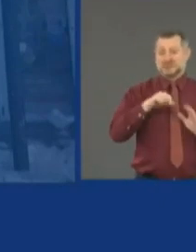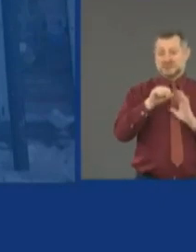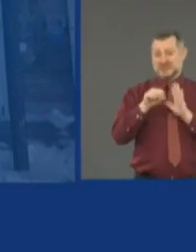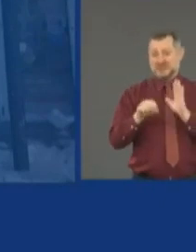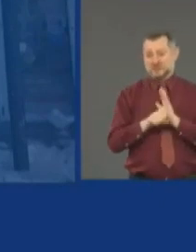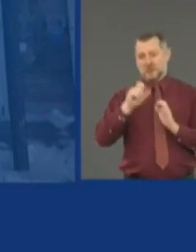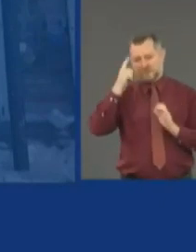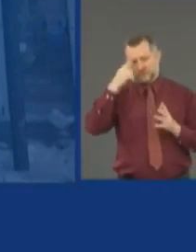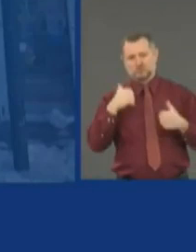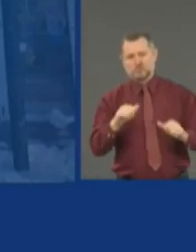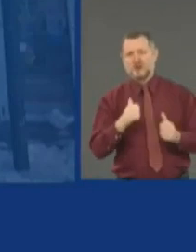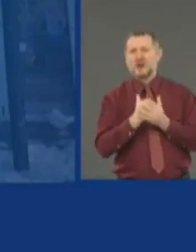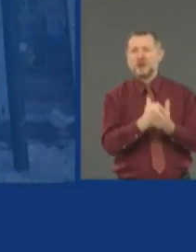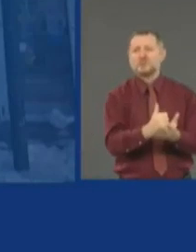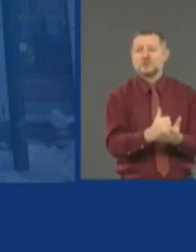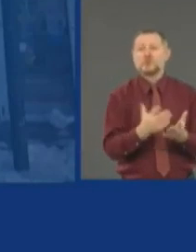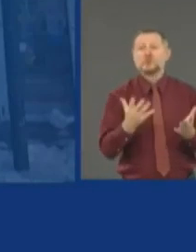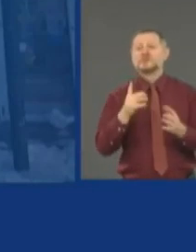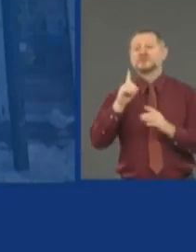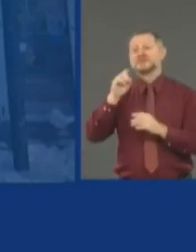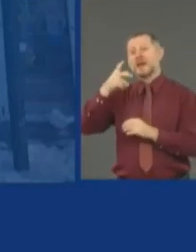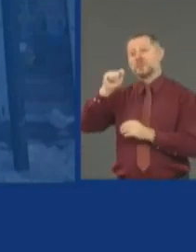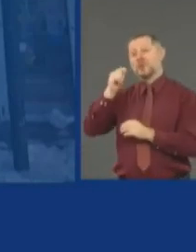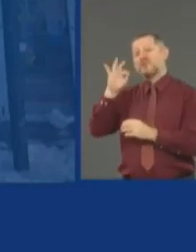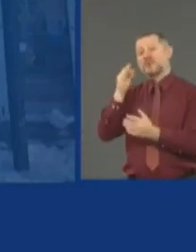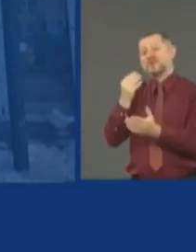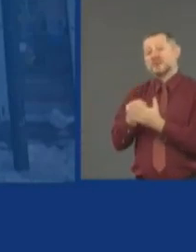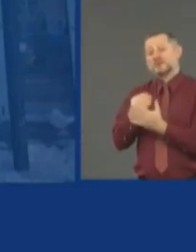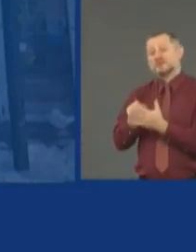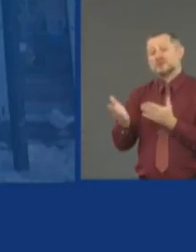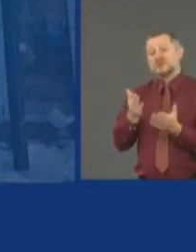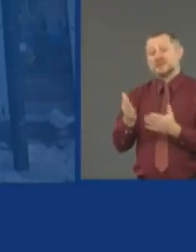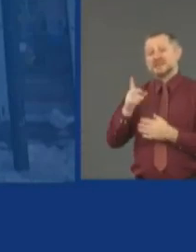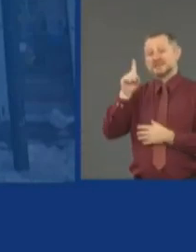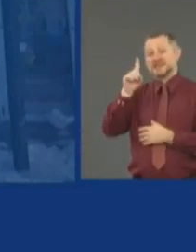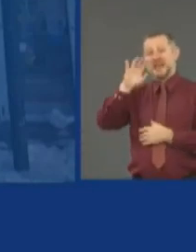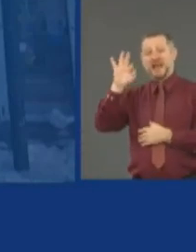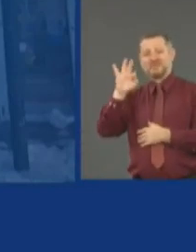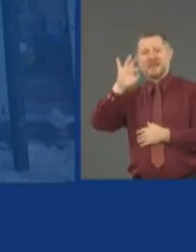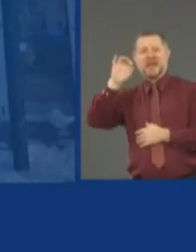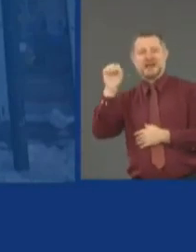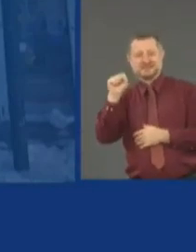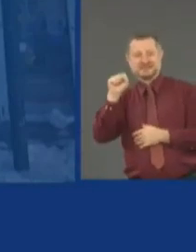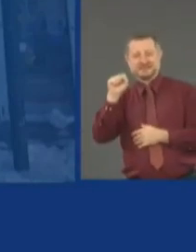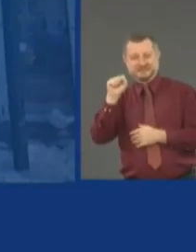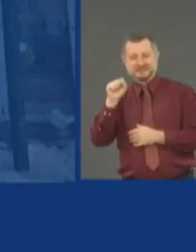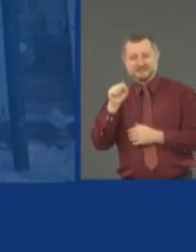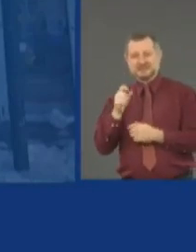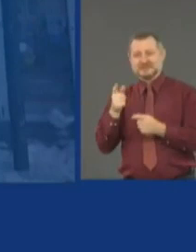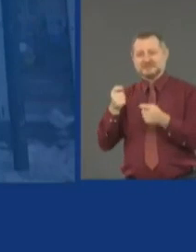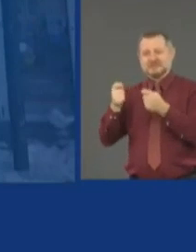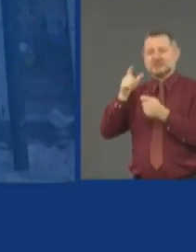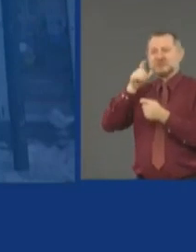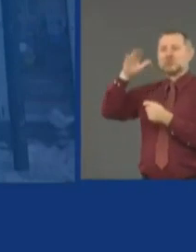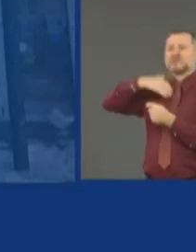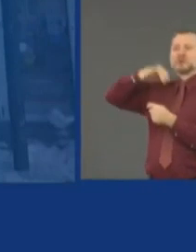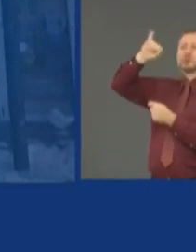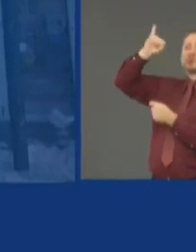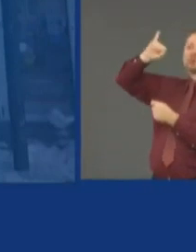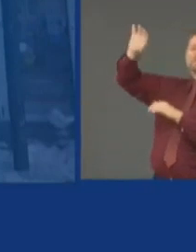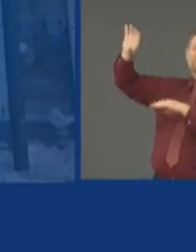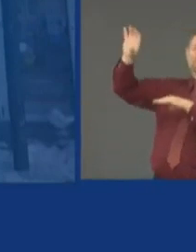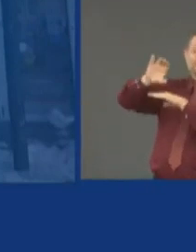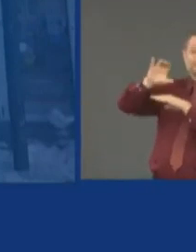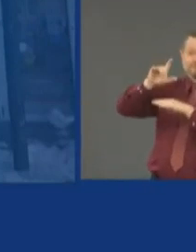Department of Financial Services, DFS, regulates the insurance industry. They're going to direct insurers to